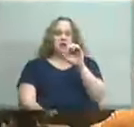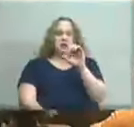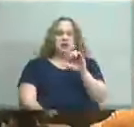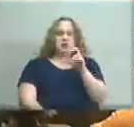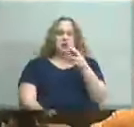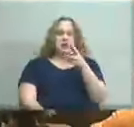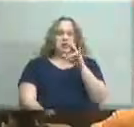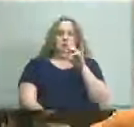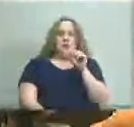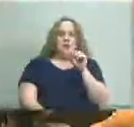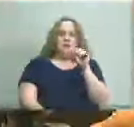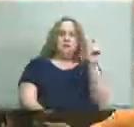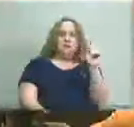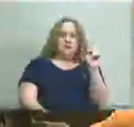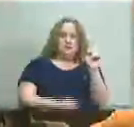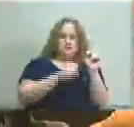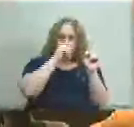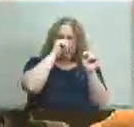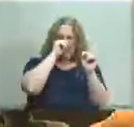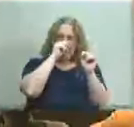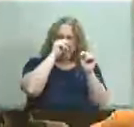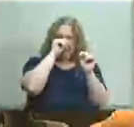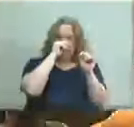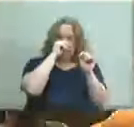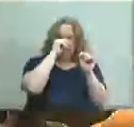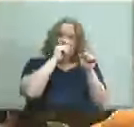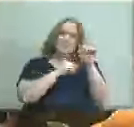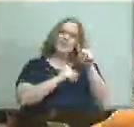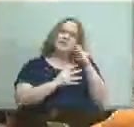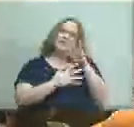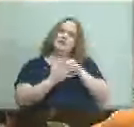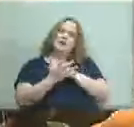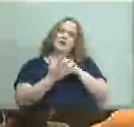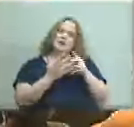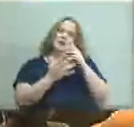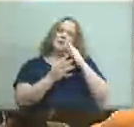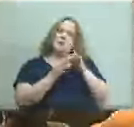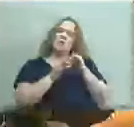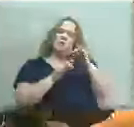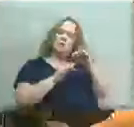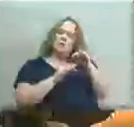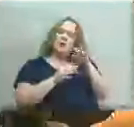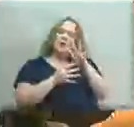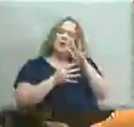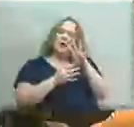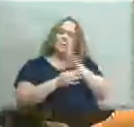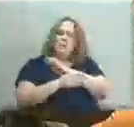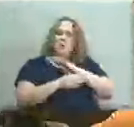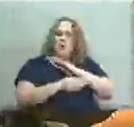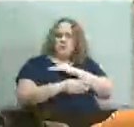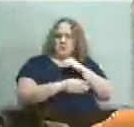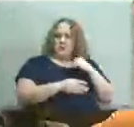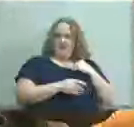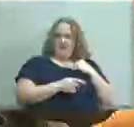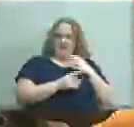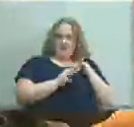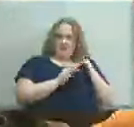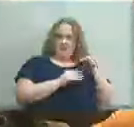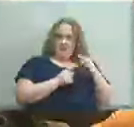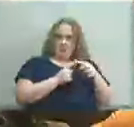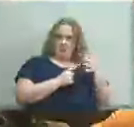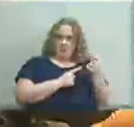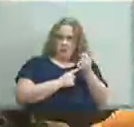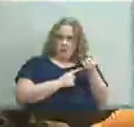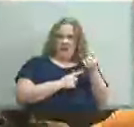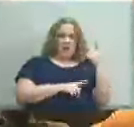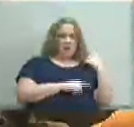uh first of all the this particular schedule of moving of board meetings to tuesday as opposed to the traditional monday that they've been for